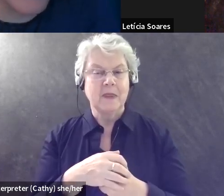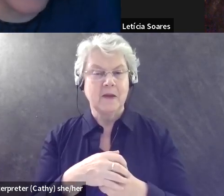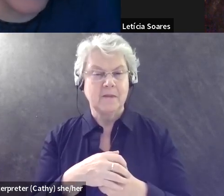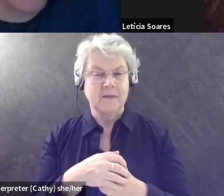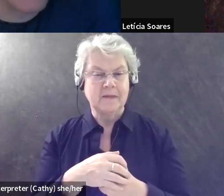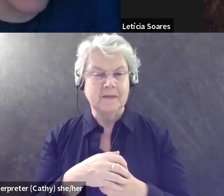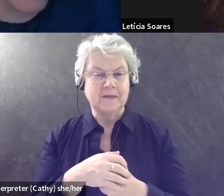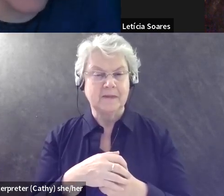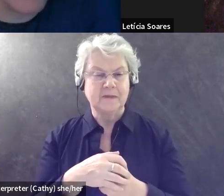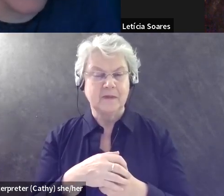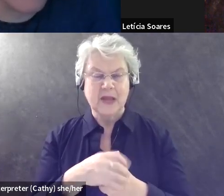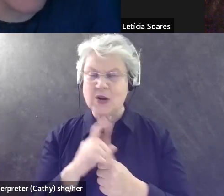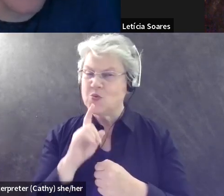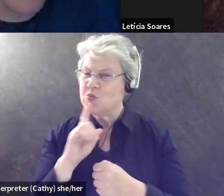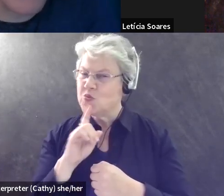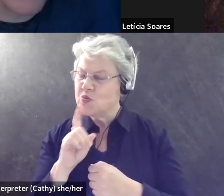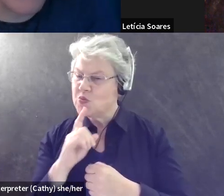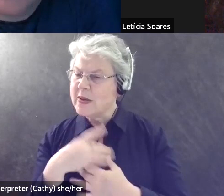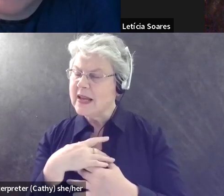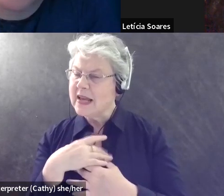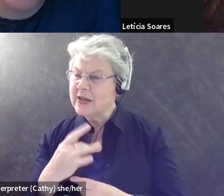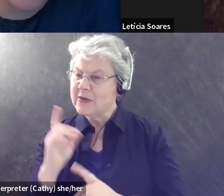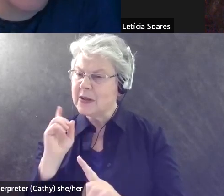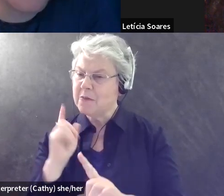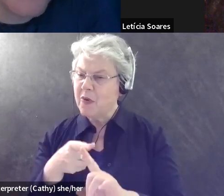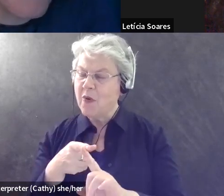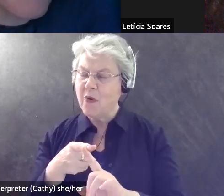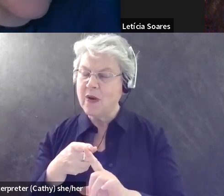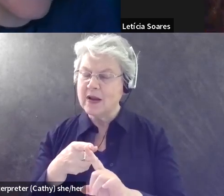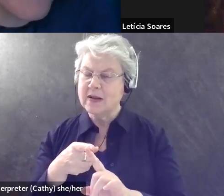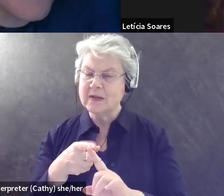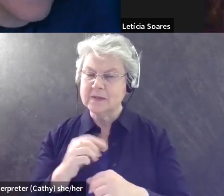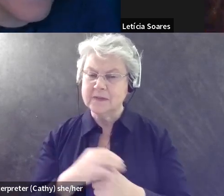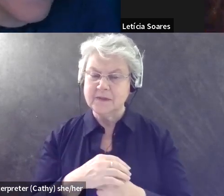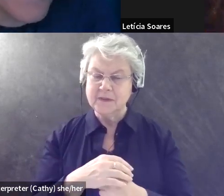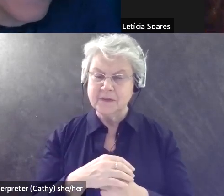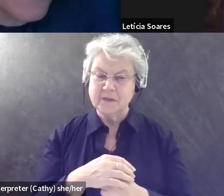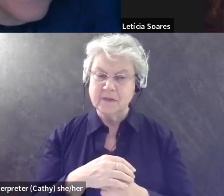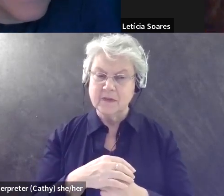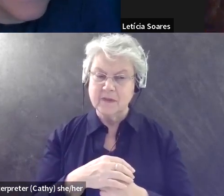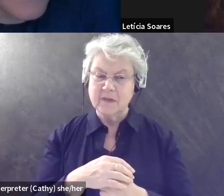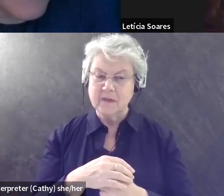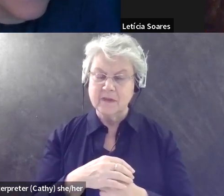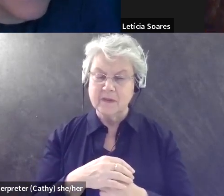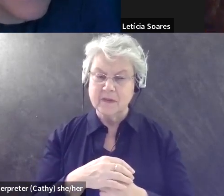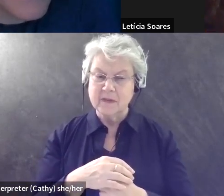Yeah. Yeah. Really interesting. Interesting point. those are, like, abandoned, right?